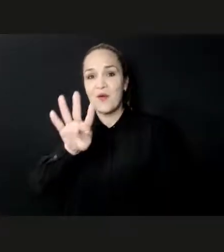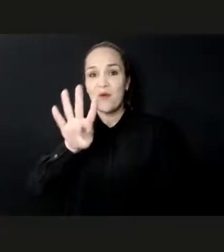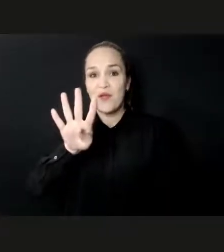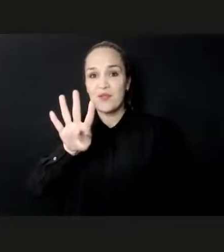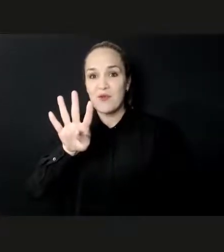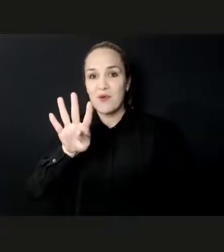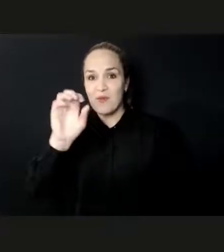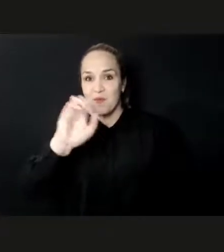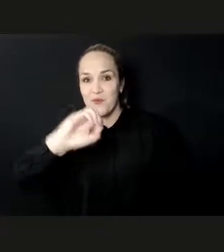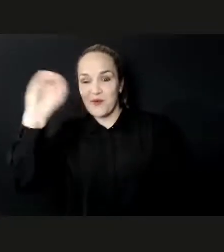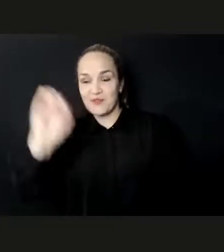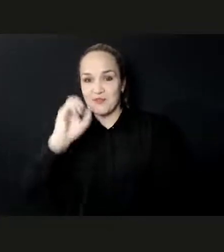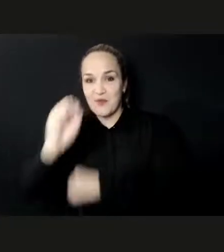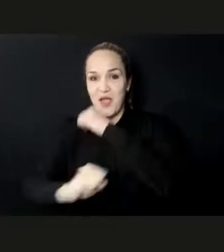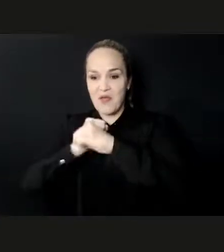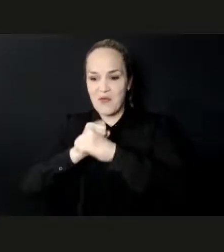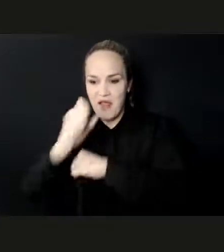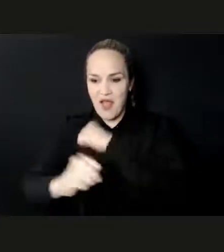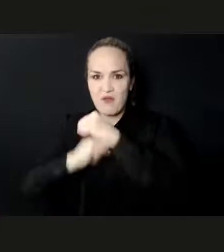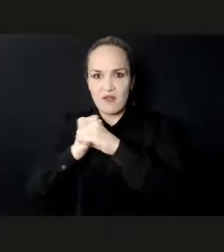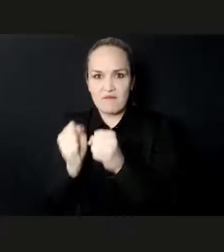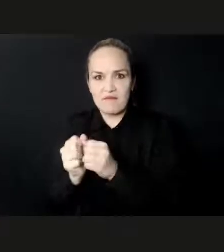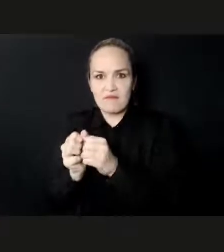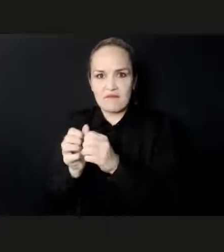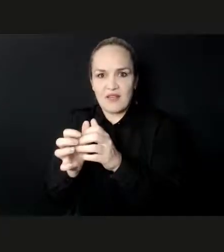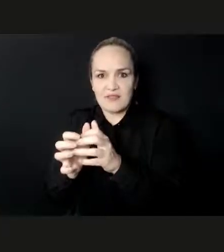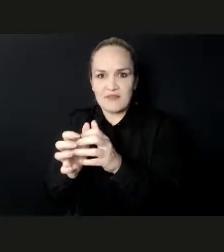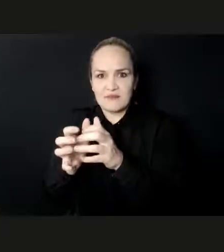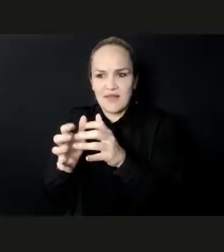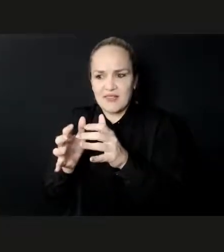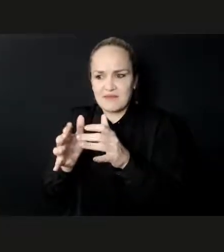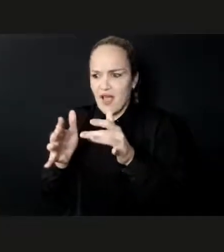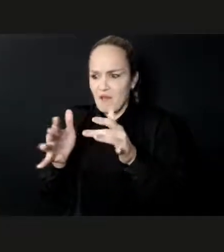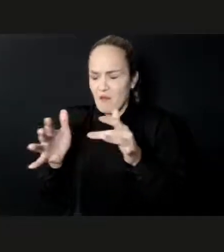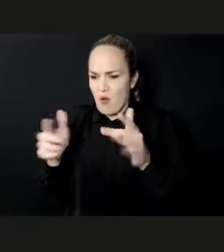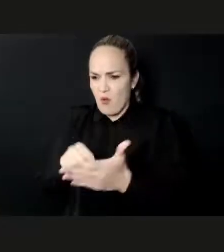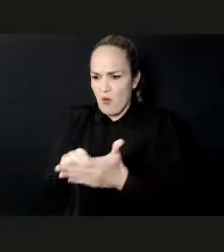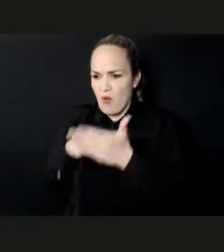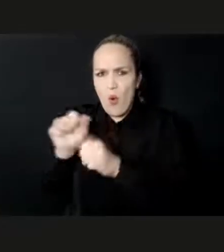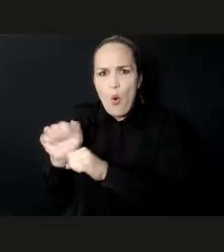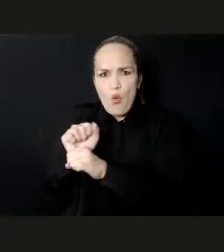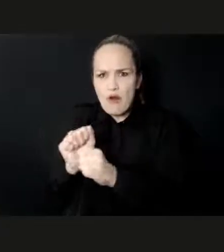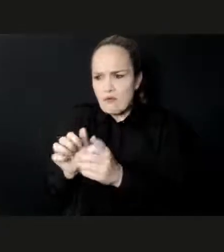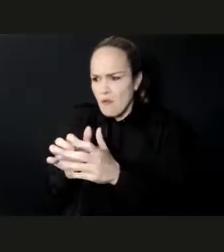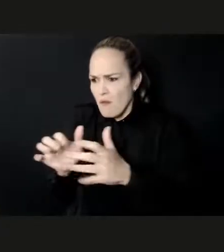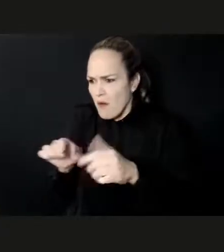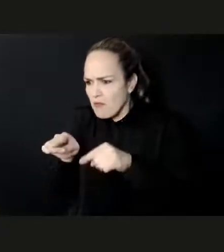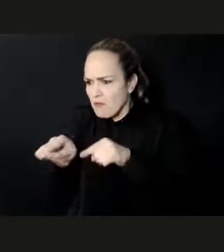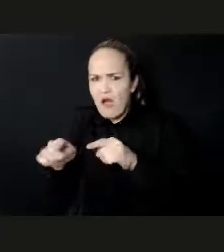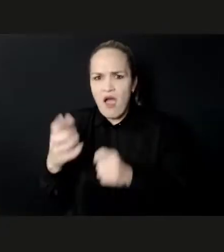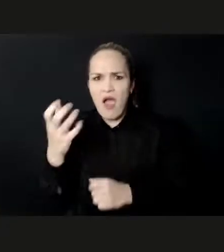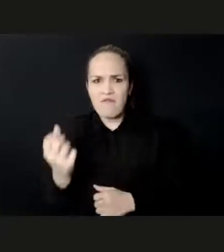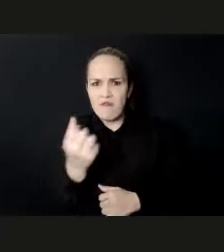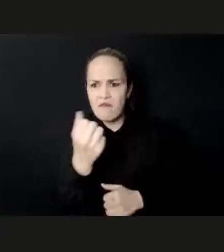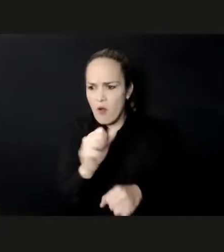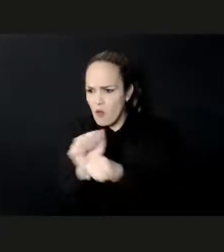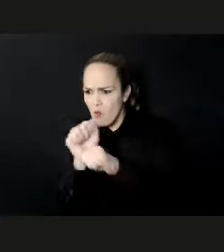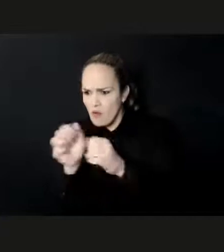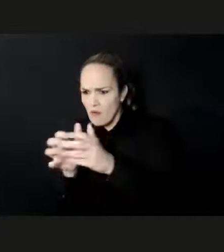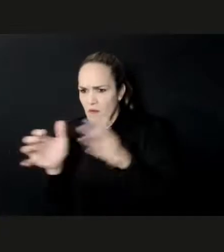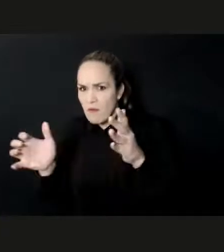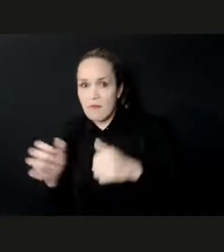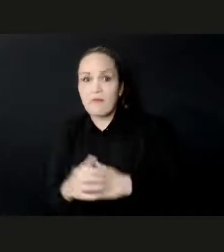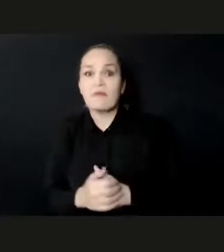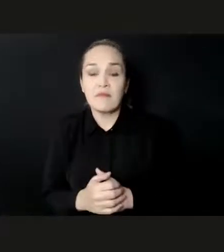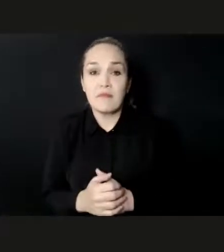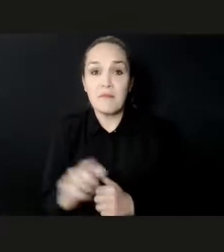largest after Bollywood. That means larger than Hollywood. And the film industry contributes